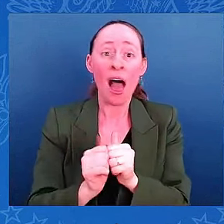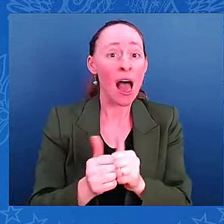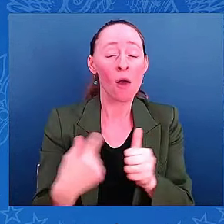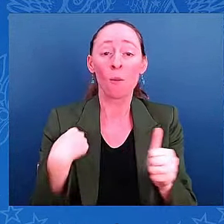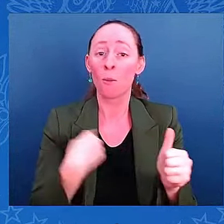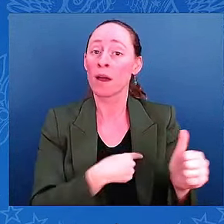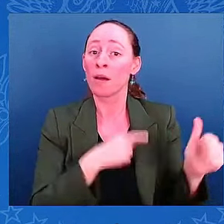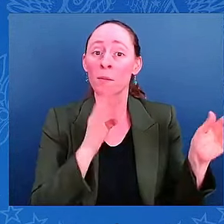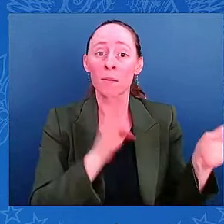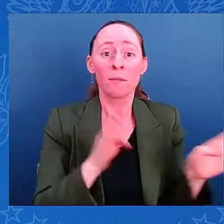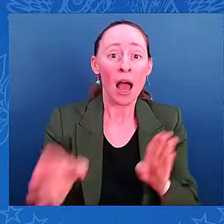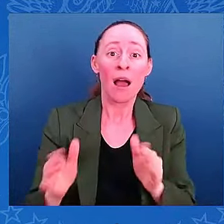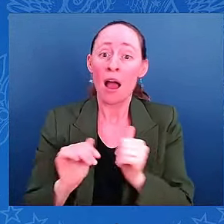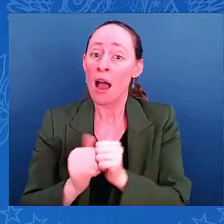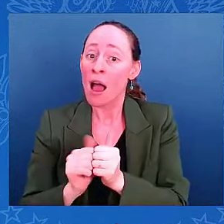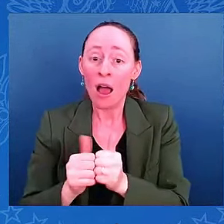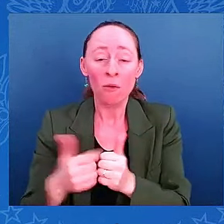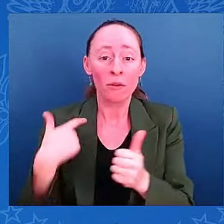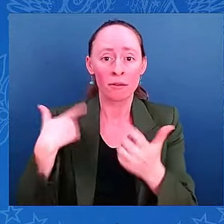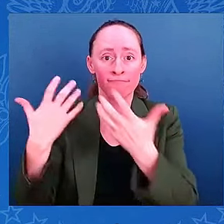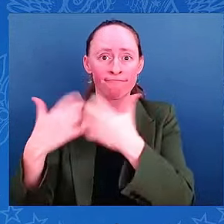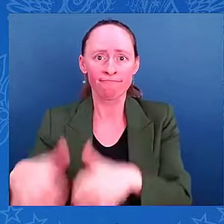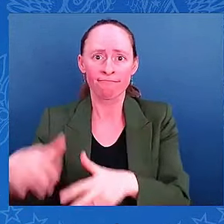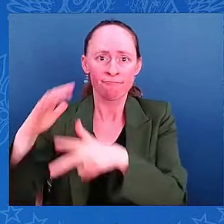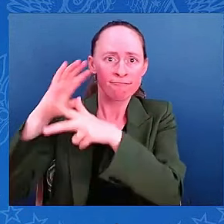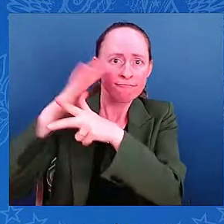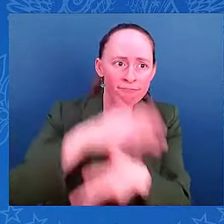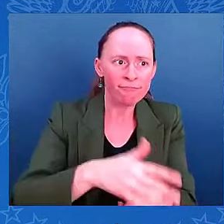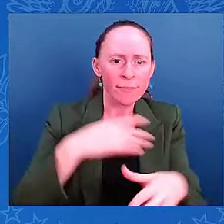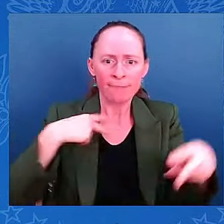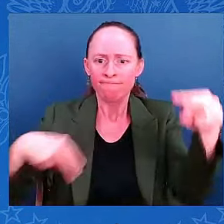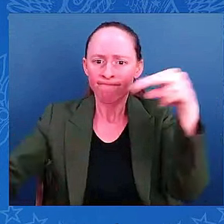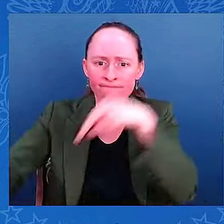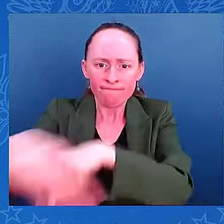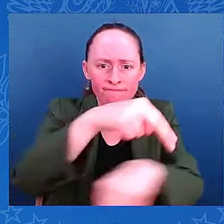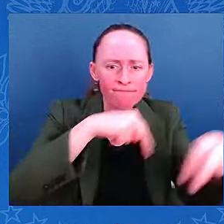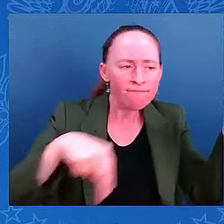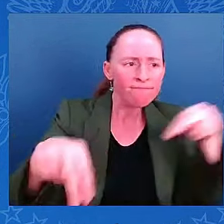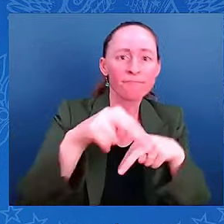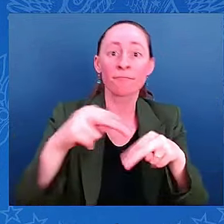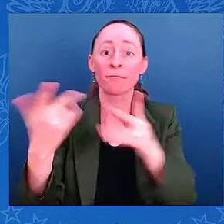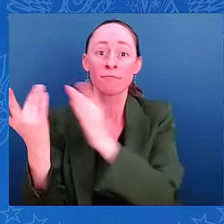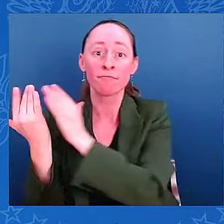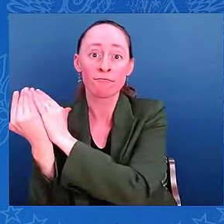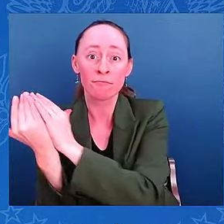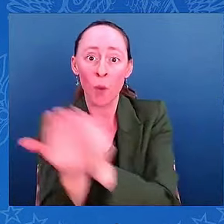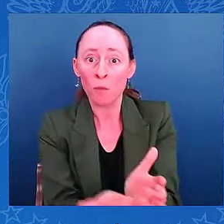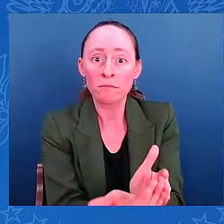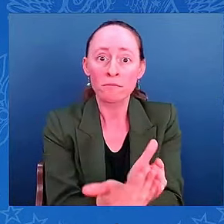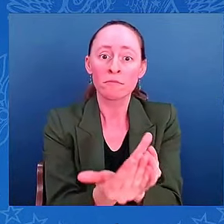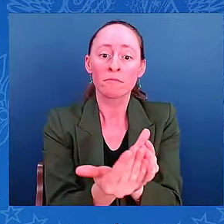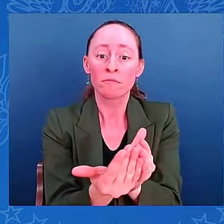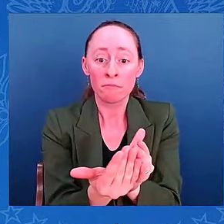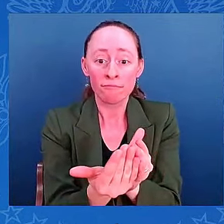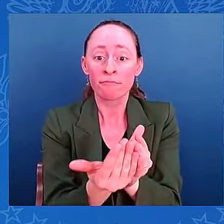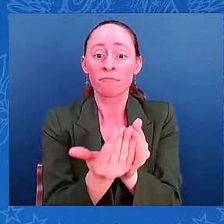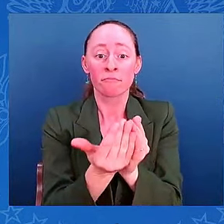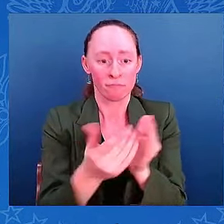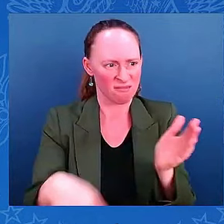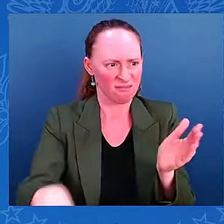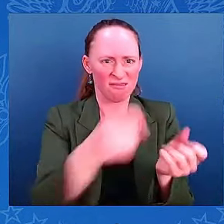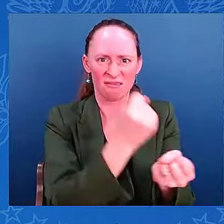and boats and cutters that would have been in harm's way for the passage of this storm. And we have sort of moved